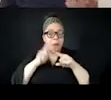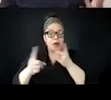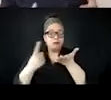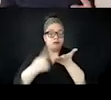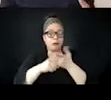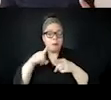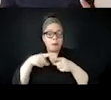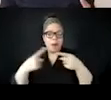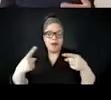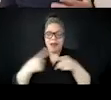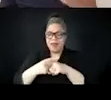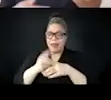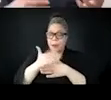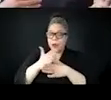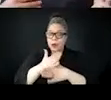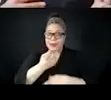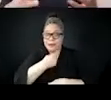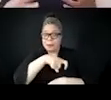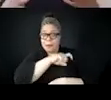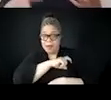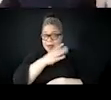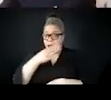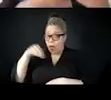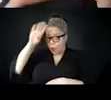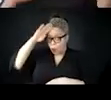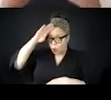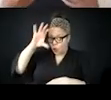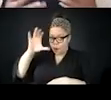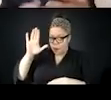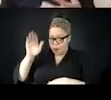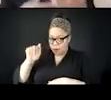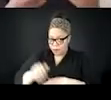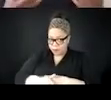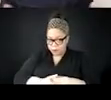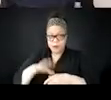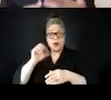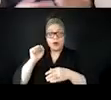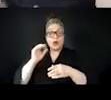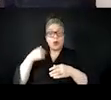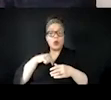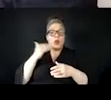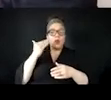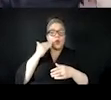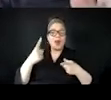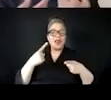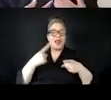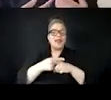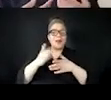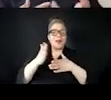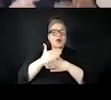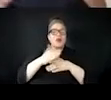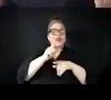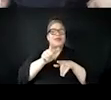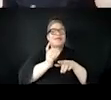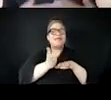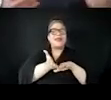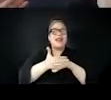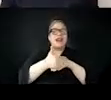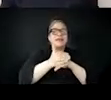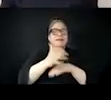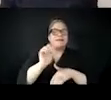in the Caribbean. And so the same paper editors were sending actually illustrators, which I think is really interesting